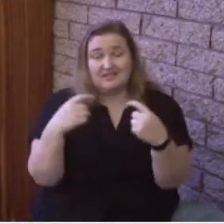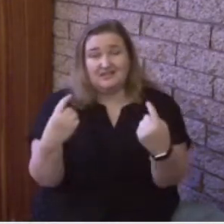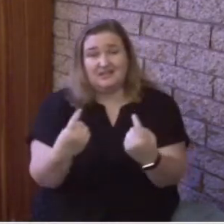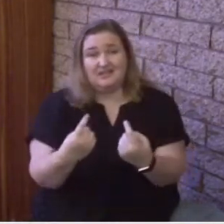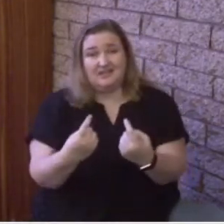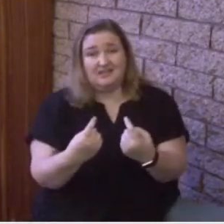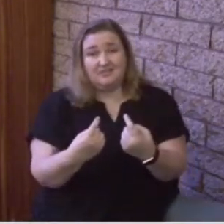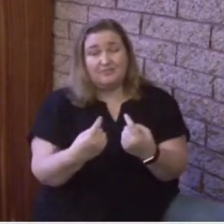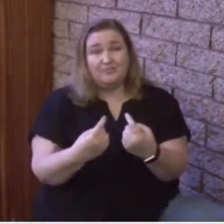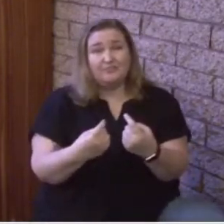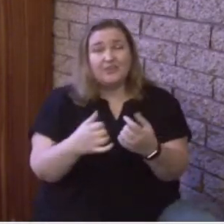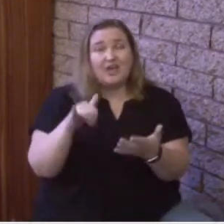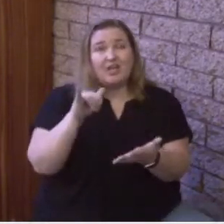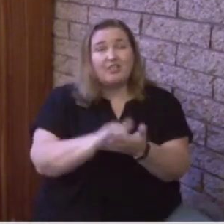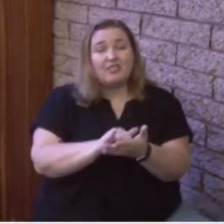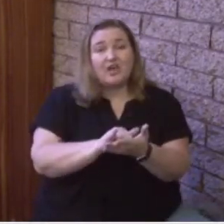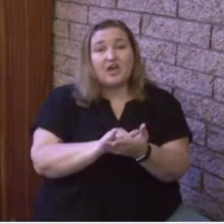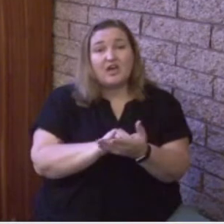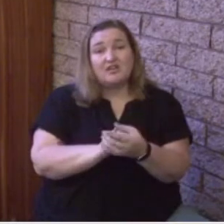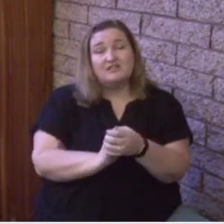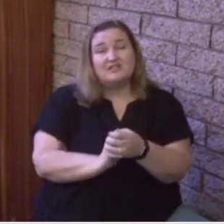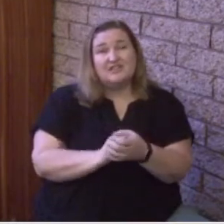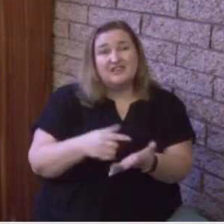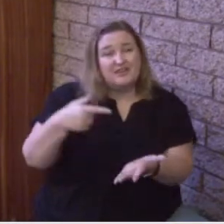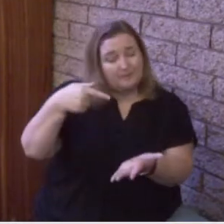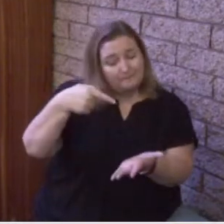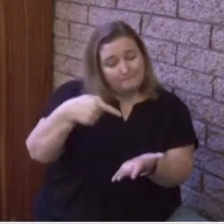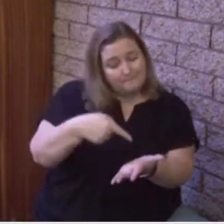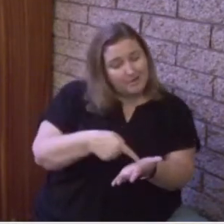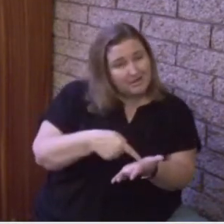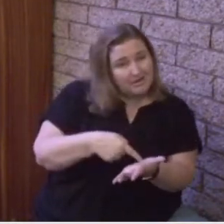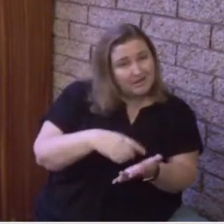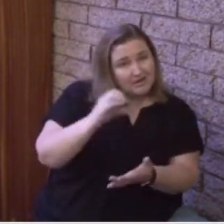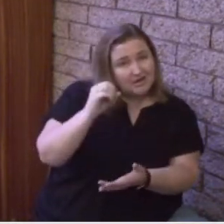that the wages of our sin is death.